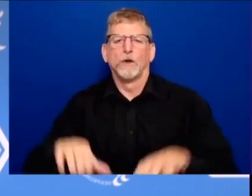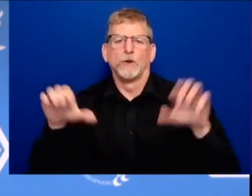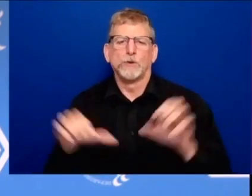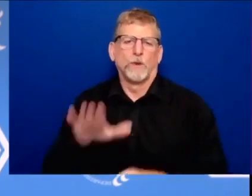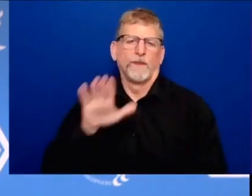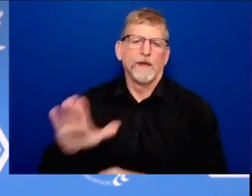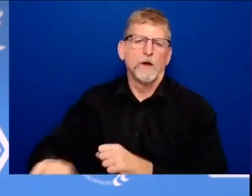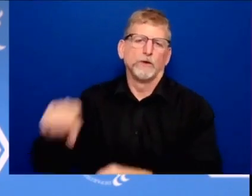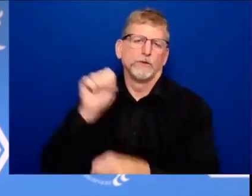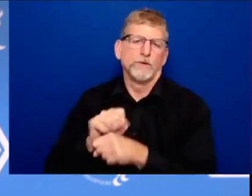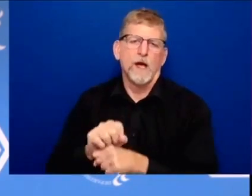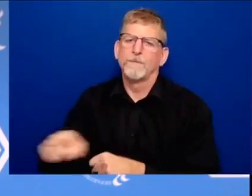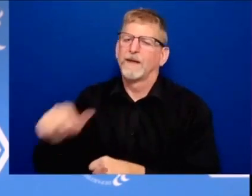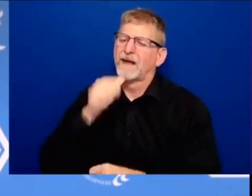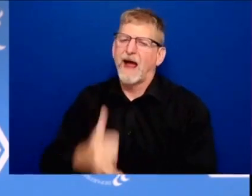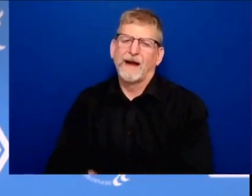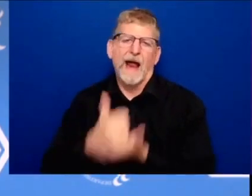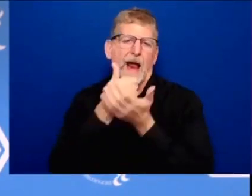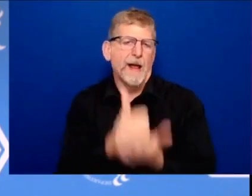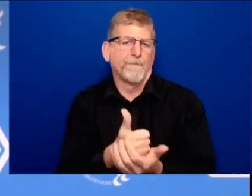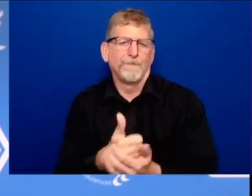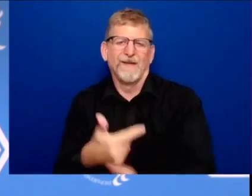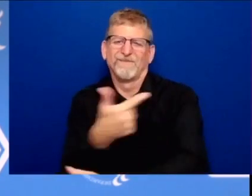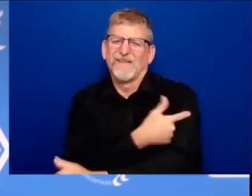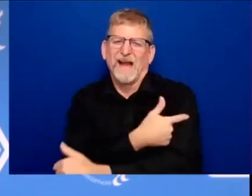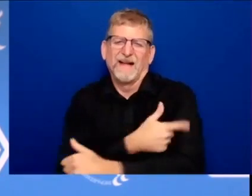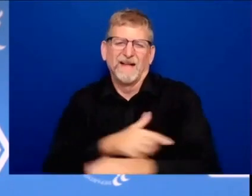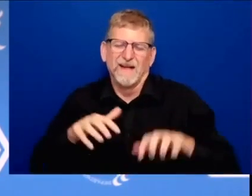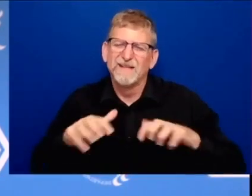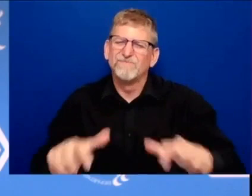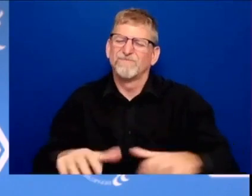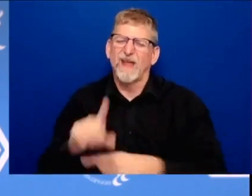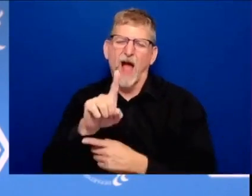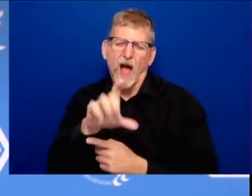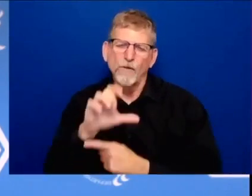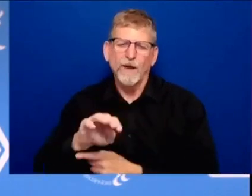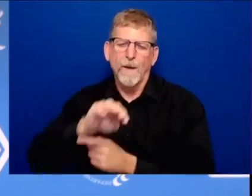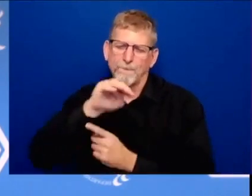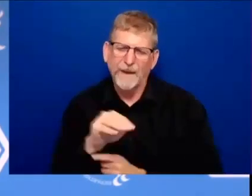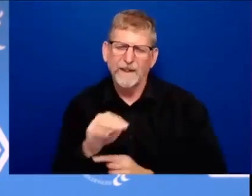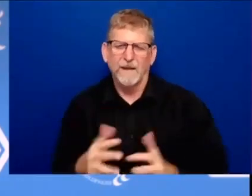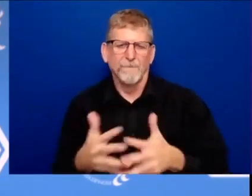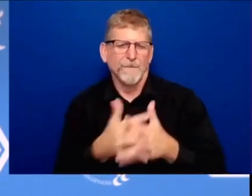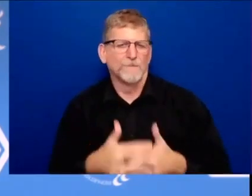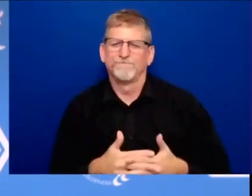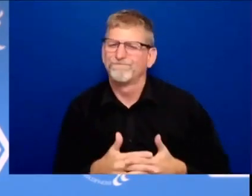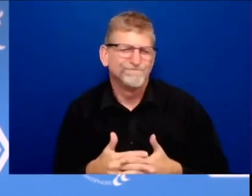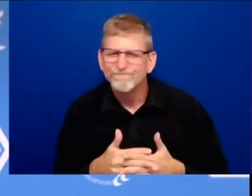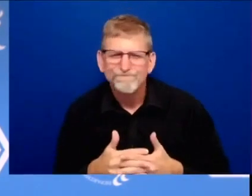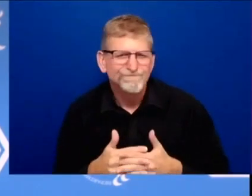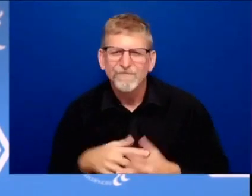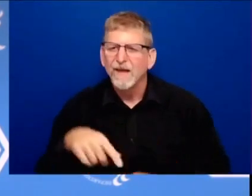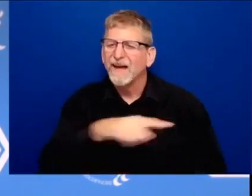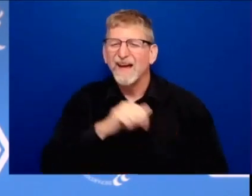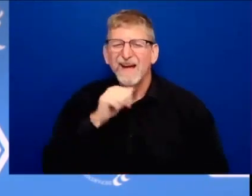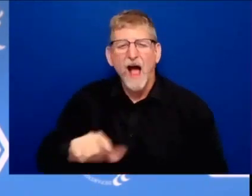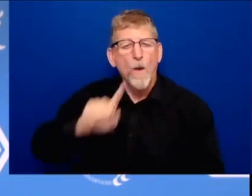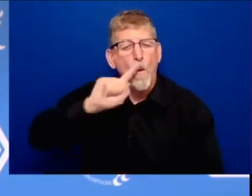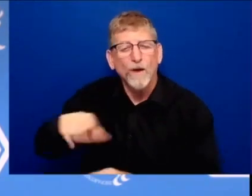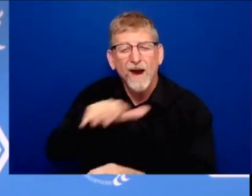vaccines he didn't mobilize enough people to administer the shots he didn't set up a federal vaccine centers